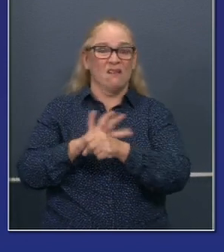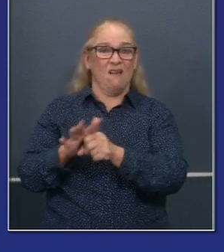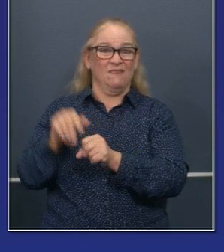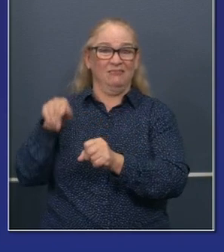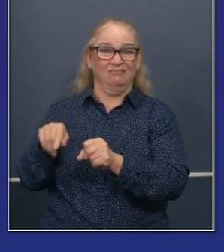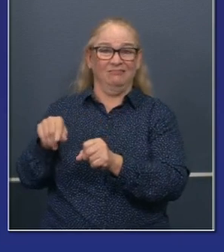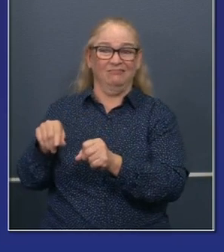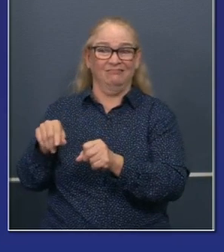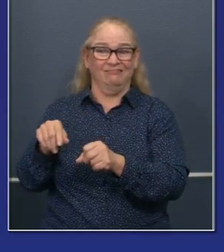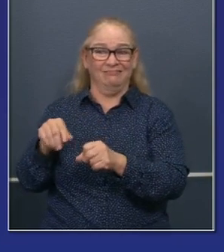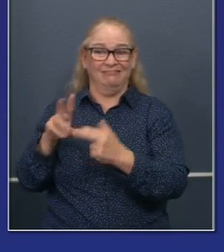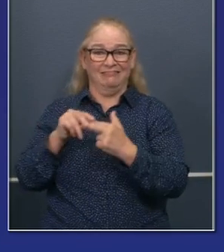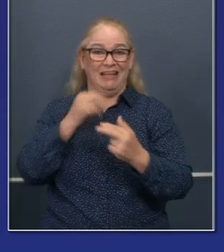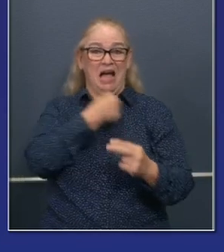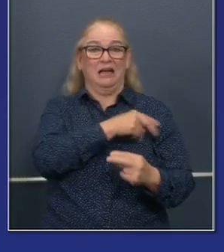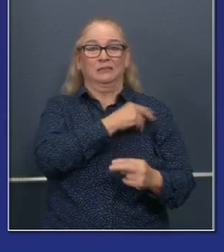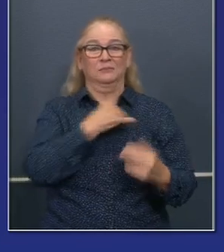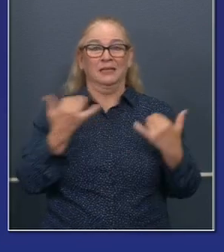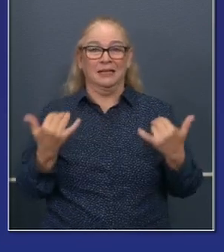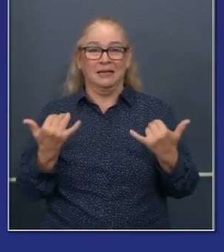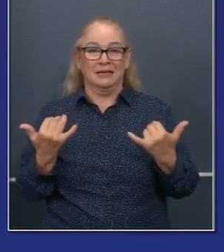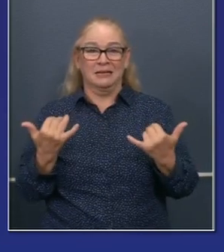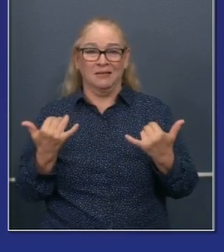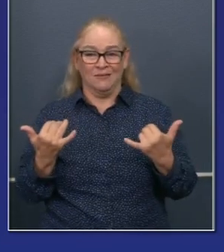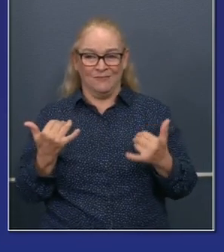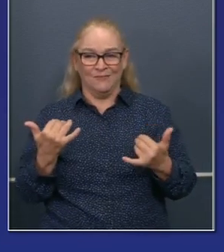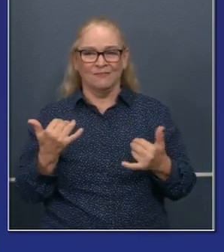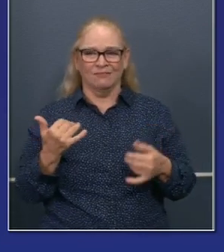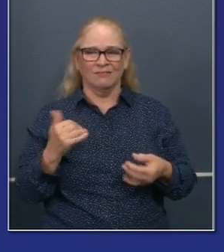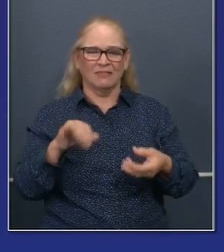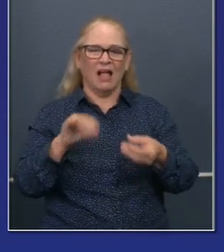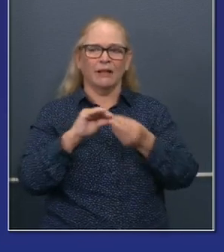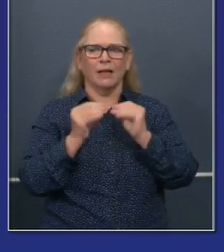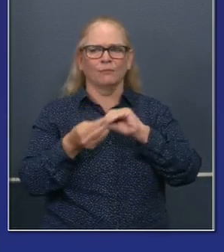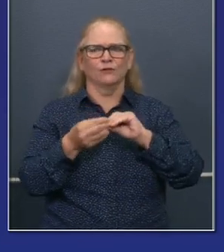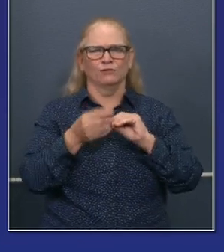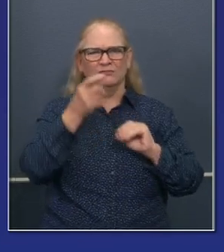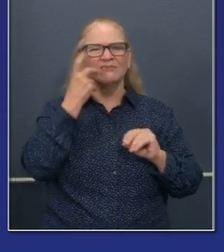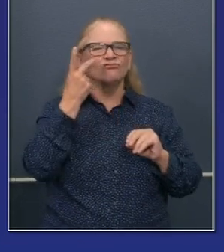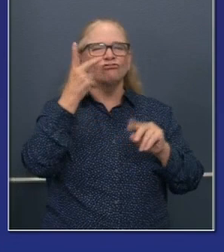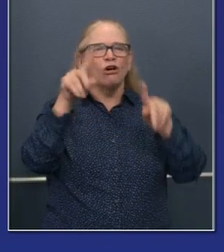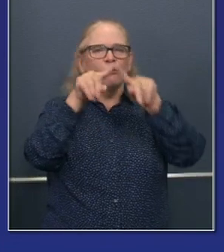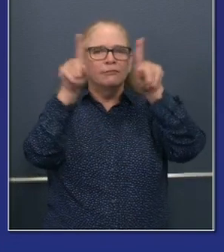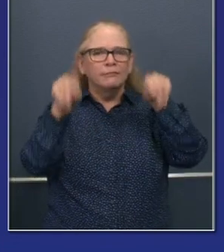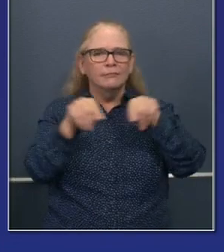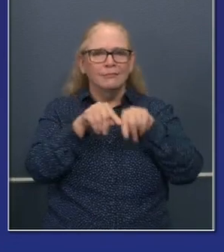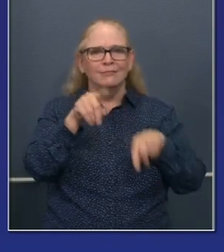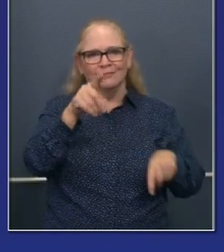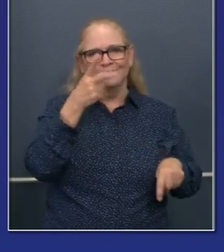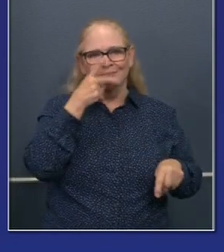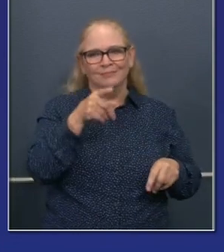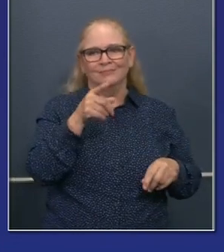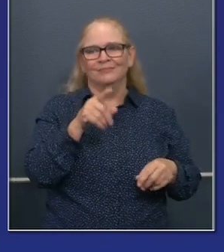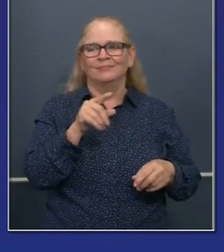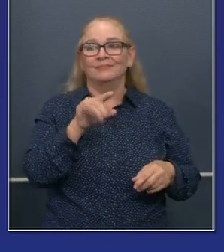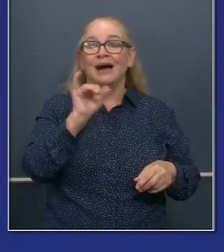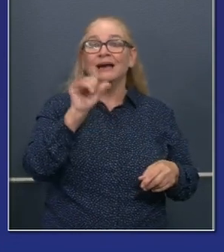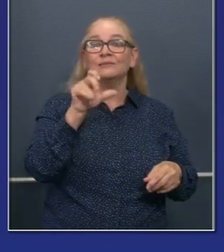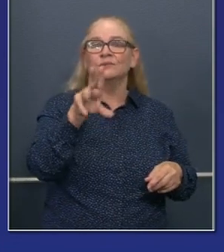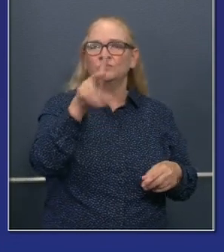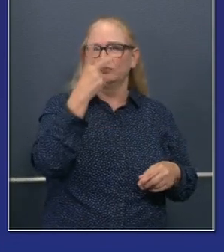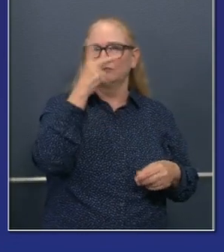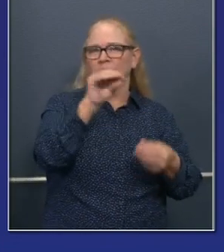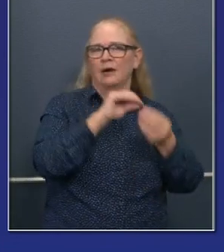now down to about 7% of the capacity. This relates to ICU admissions. you see a similar trend line, uh, a little even more